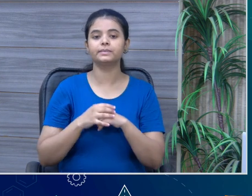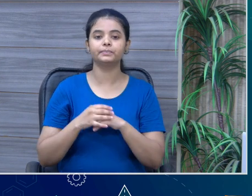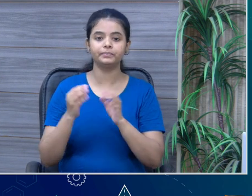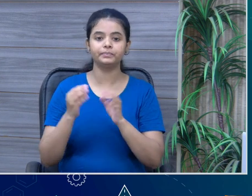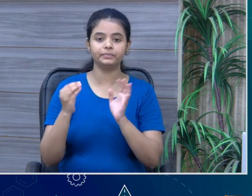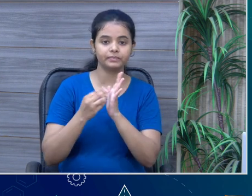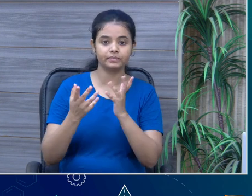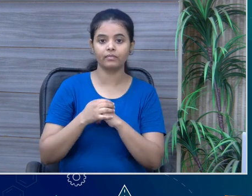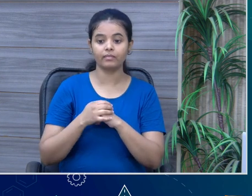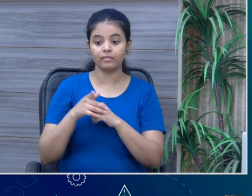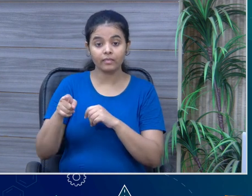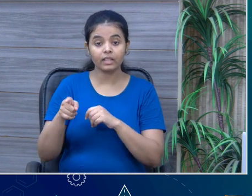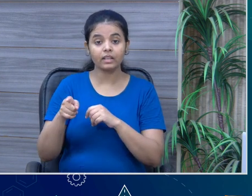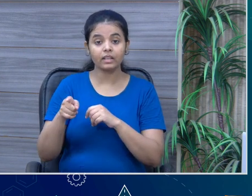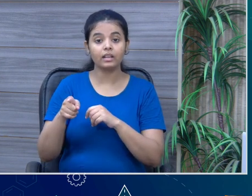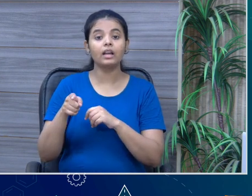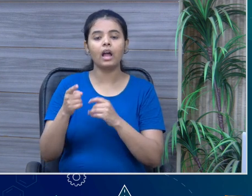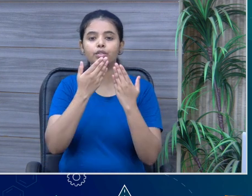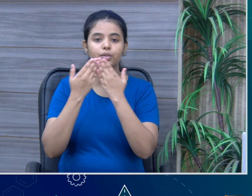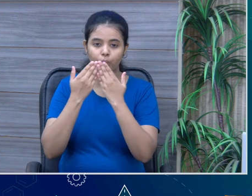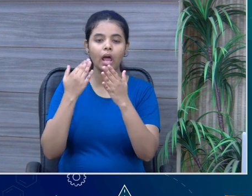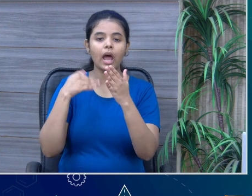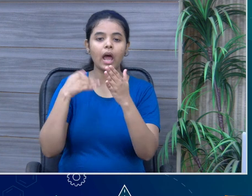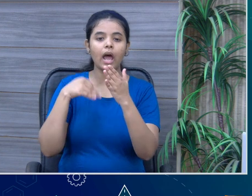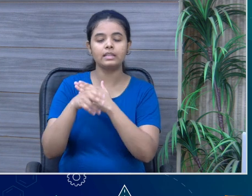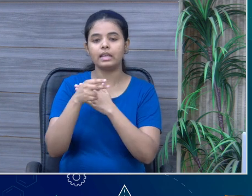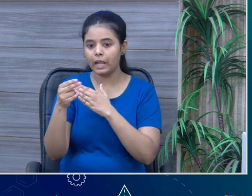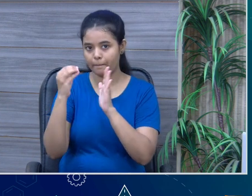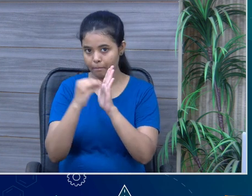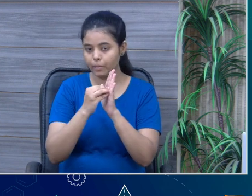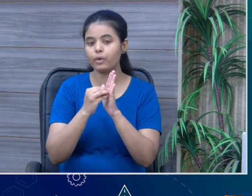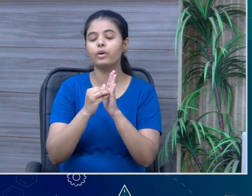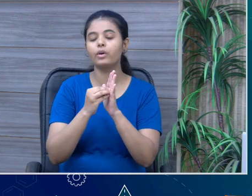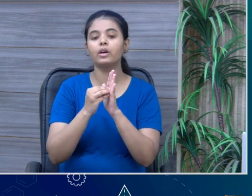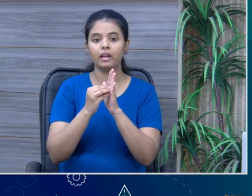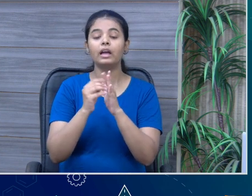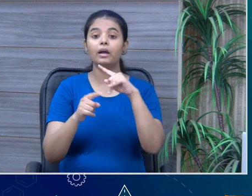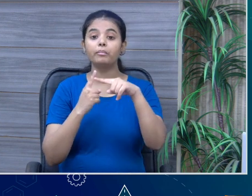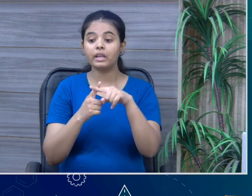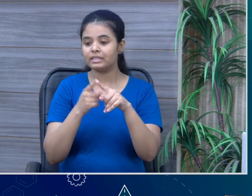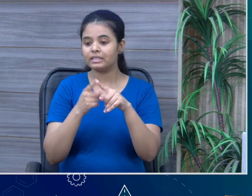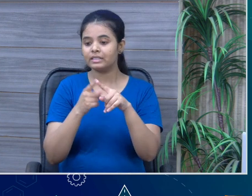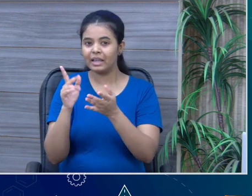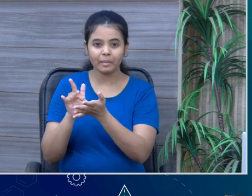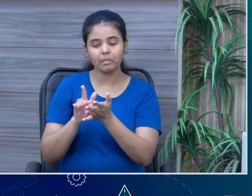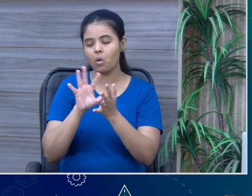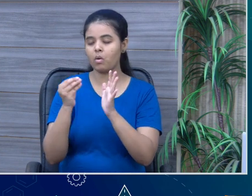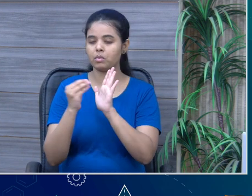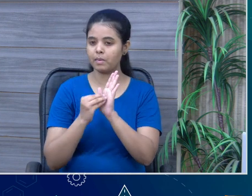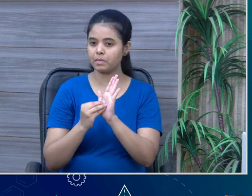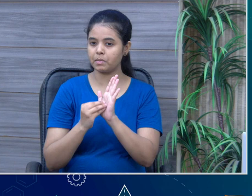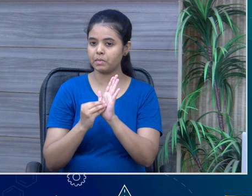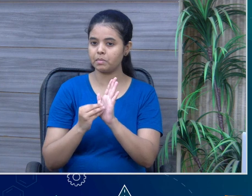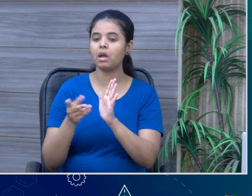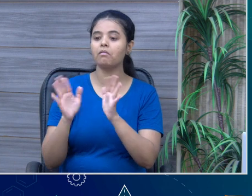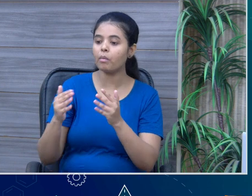she is from Child Progress Primary School, Dhanora. Ta Dhanora di Gadr Chiroli. So, you